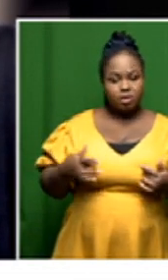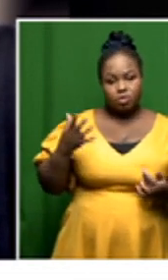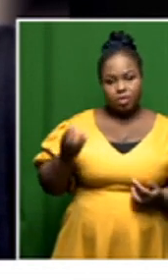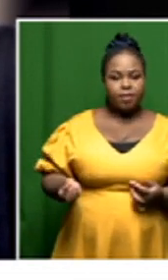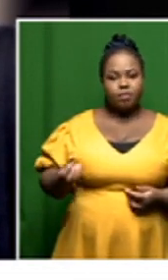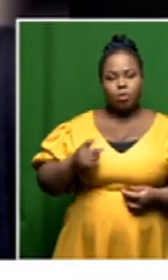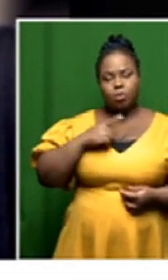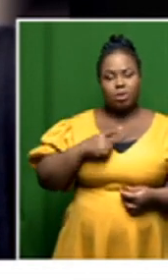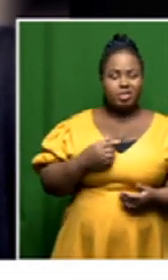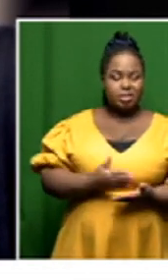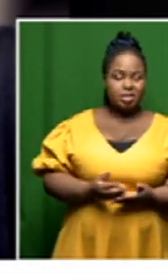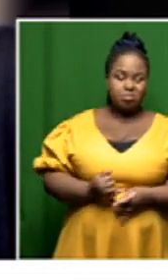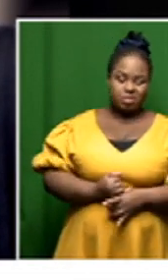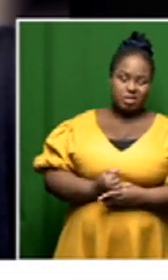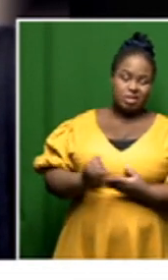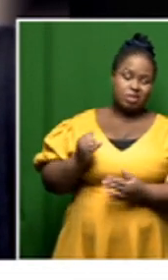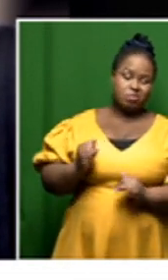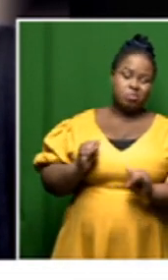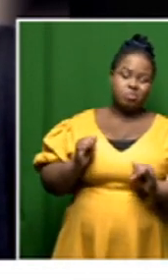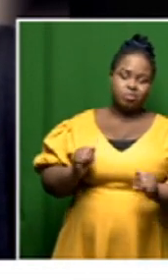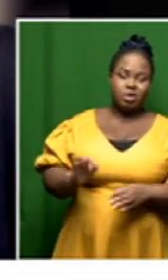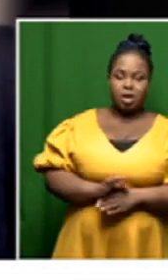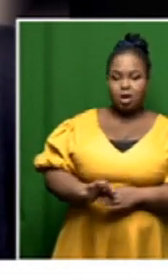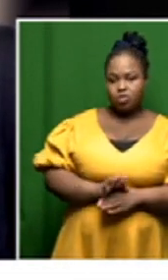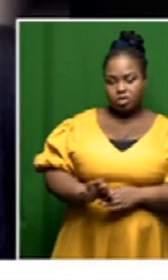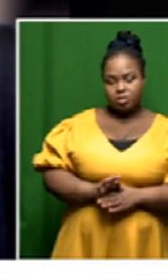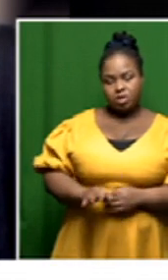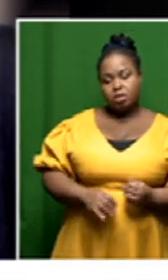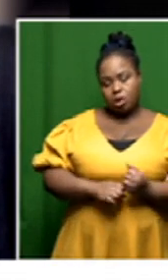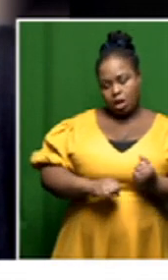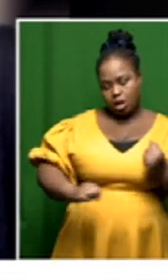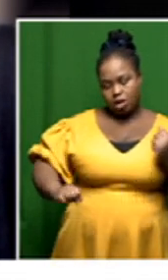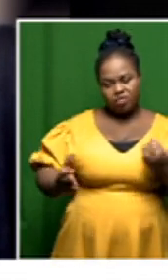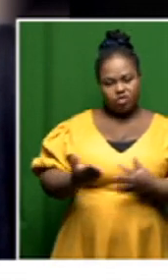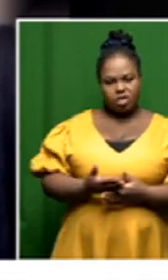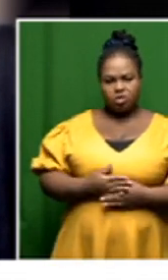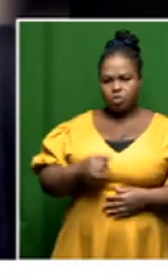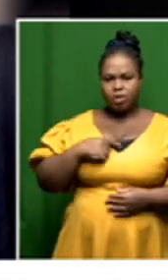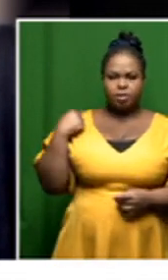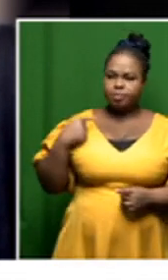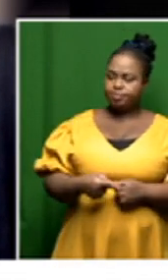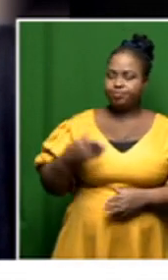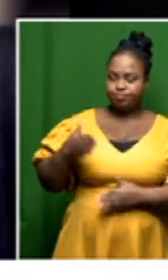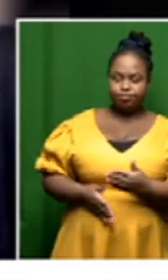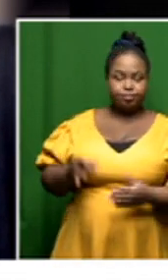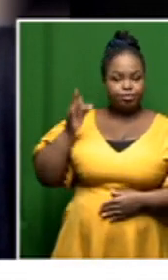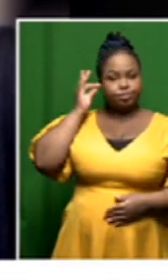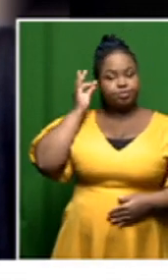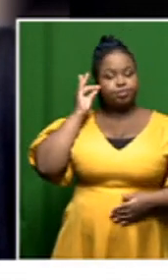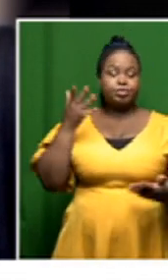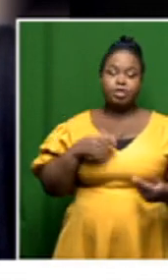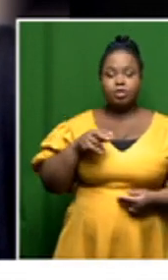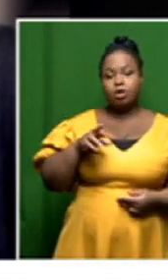uh sinister arrangement that we will extend these cases until we hear that person x uh like mr